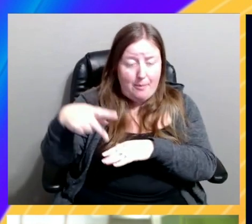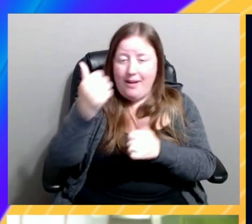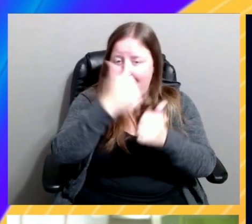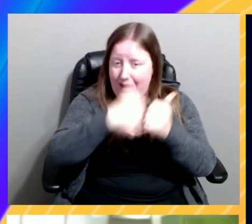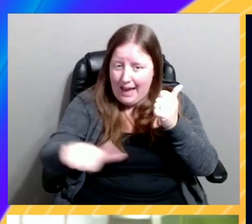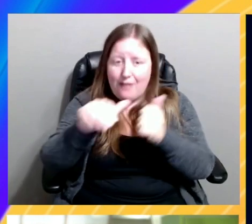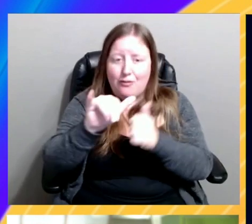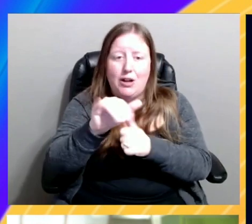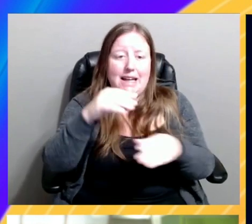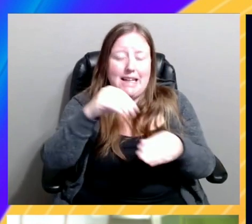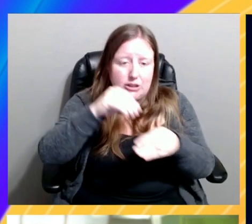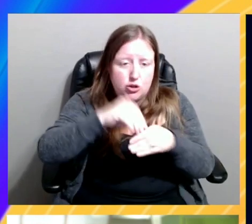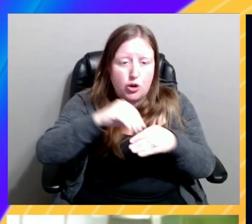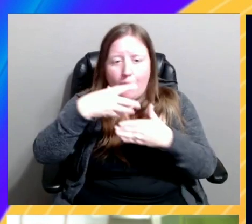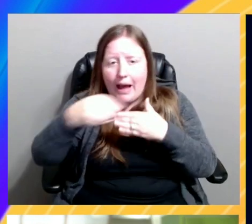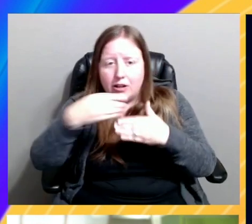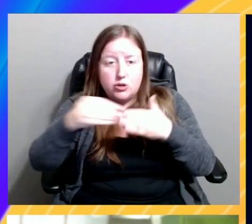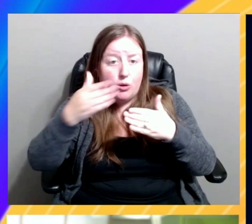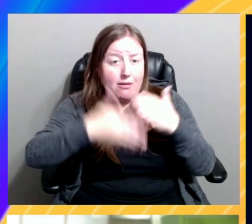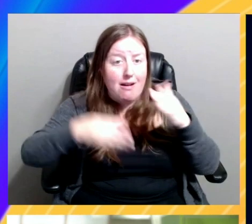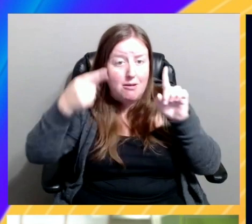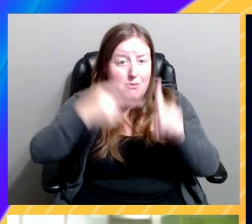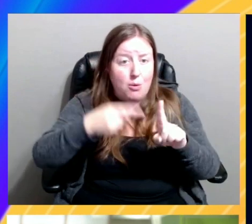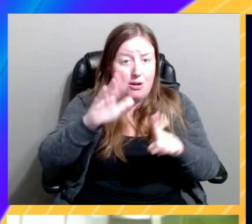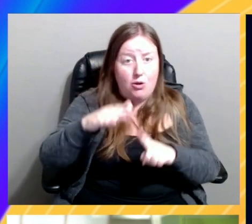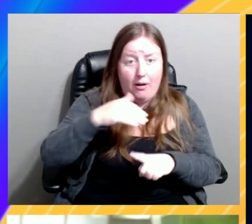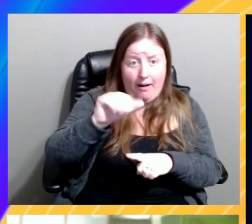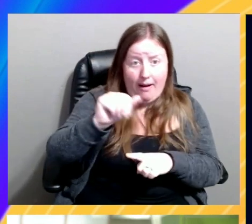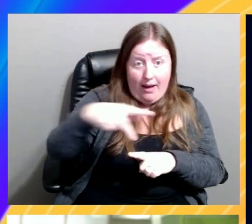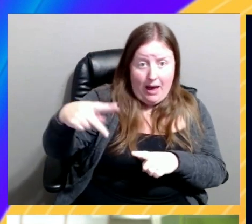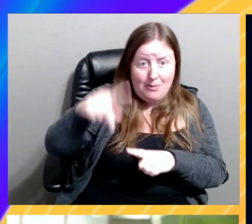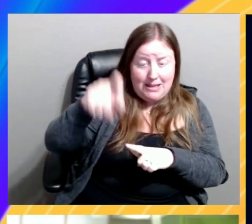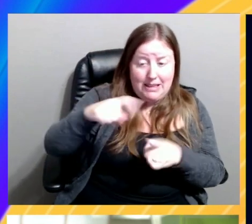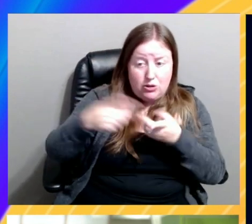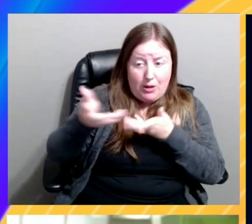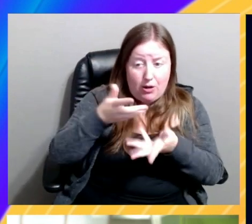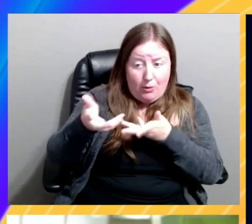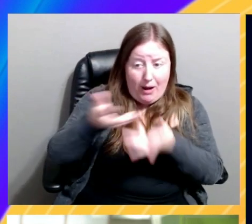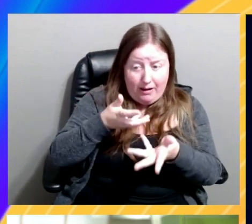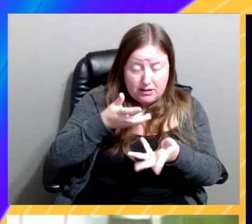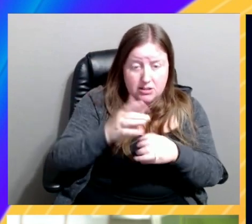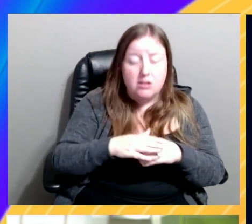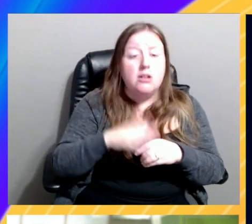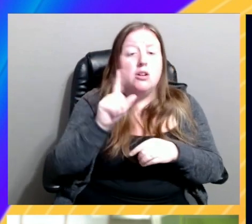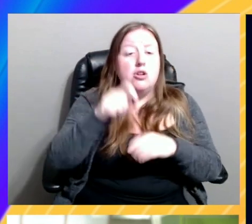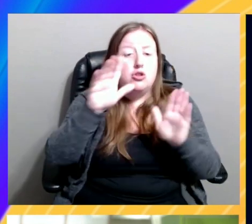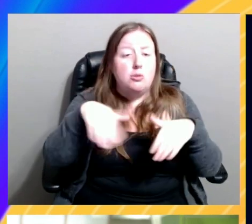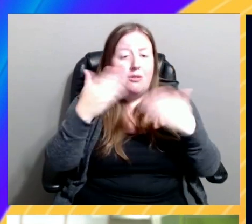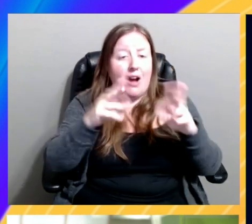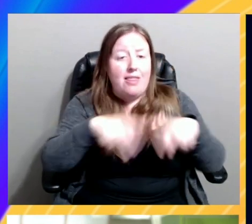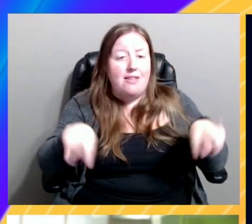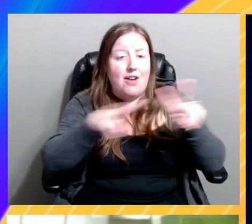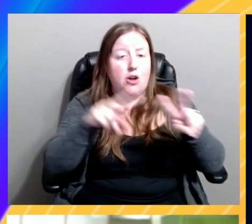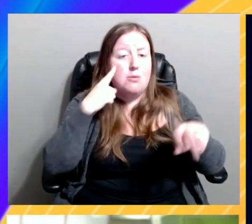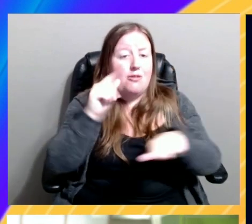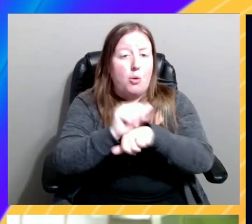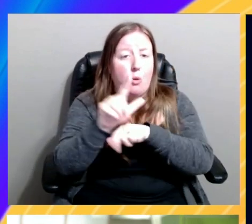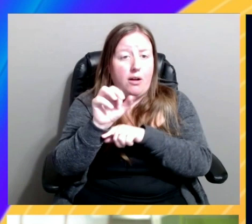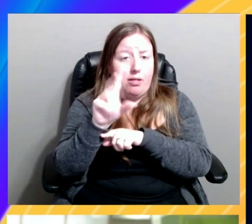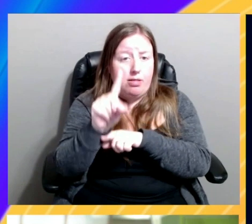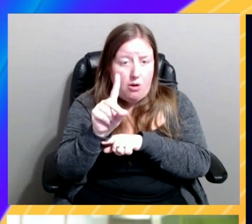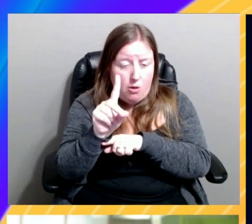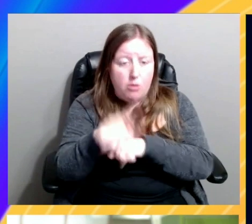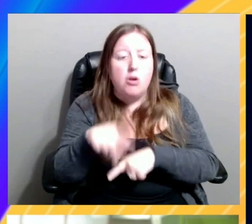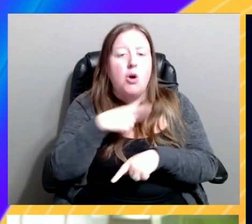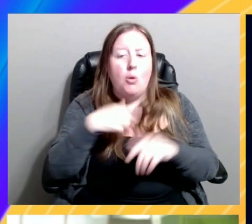or external endpoint that your application needs to interact with in order to provide the value of that workload, well, we can trace that